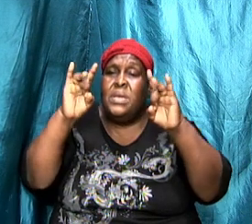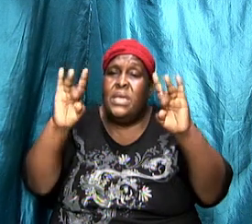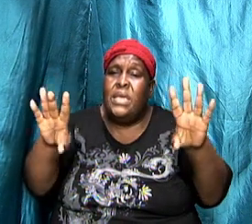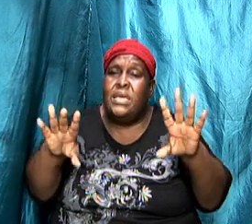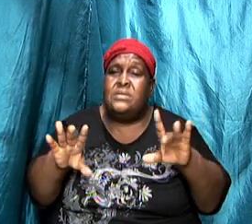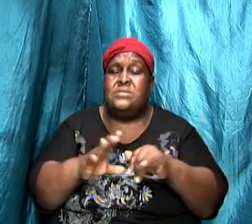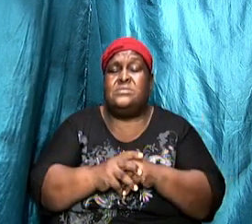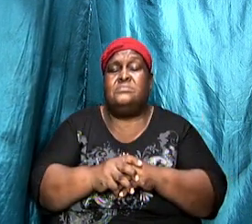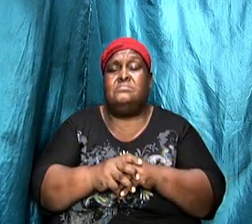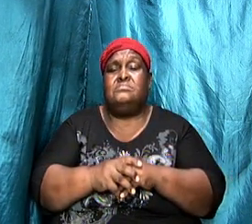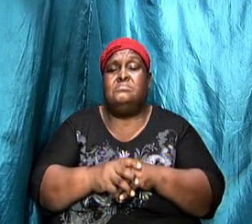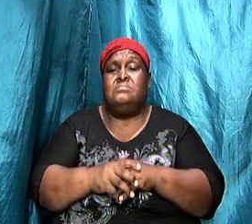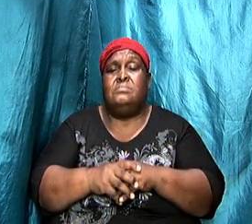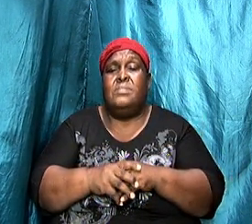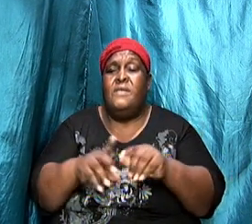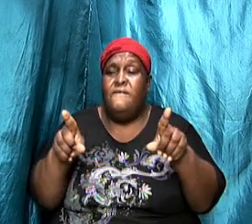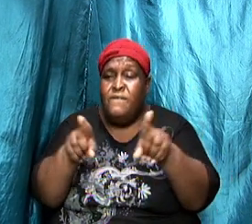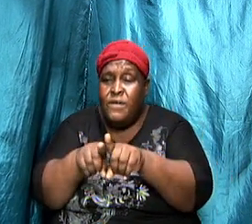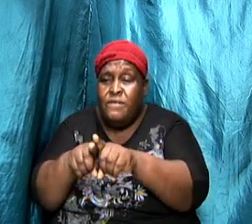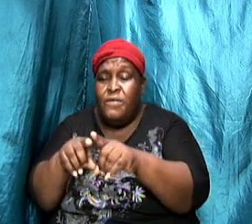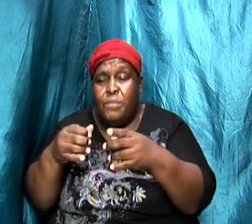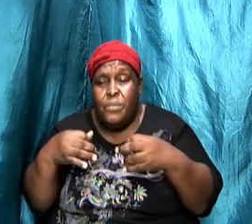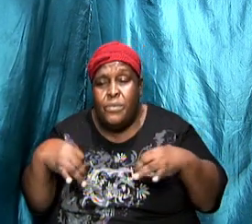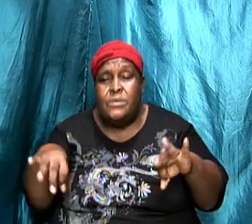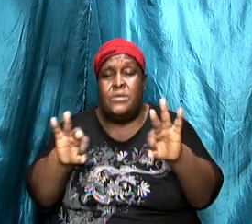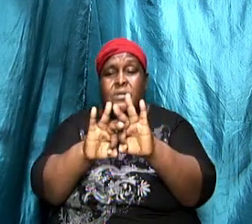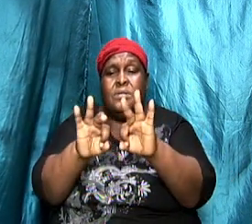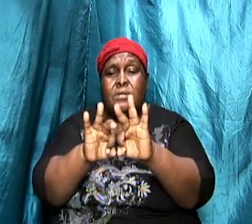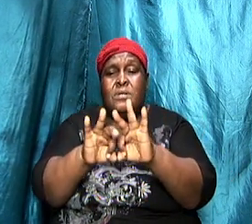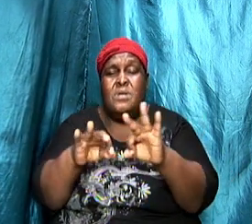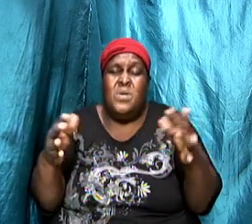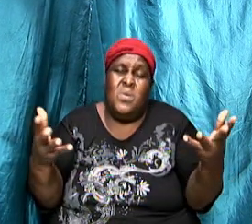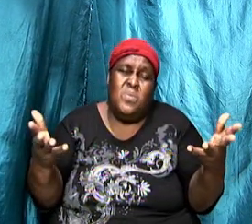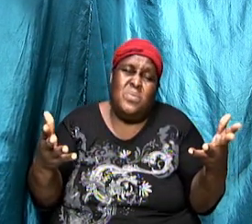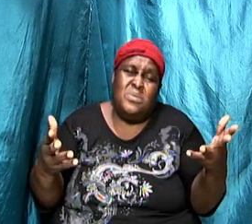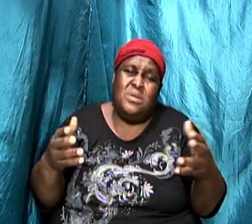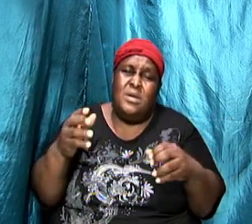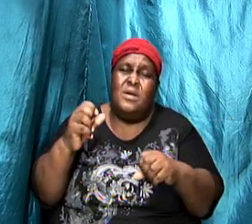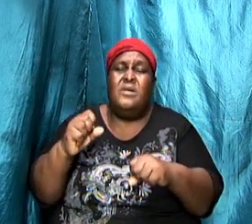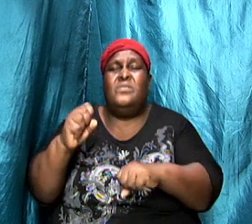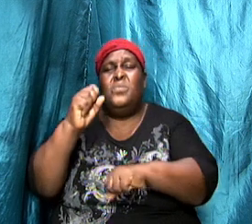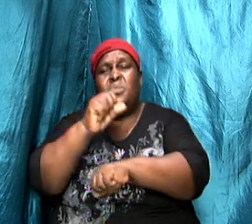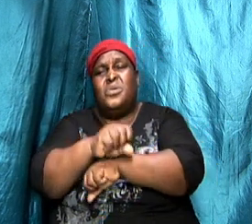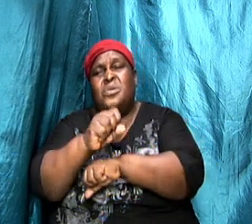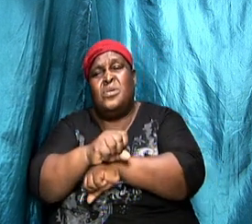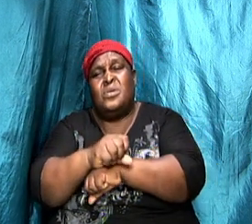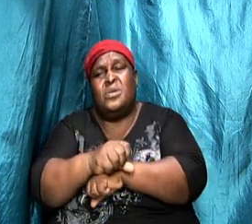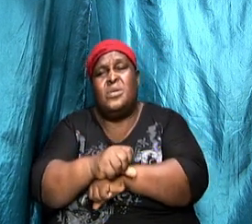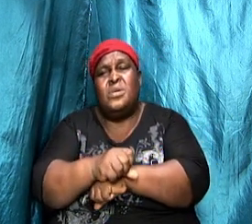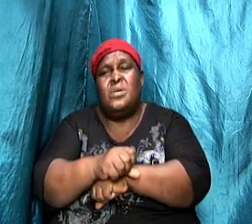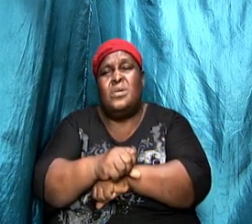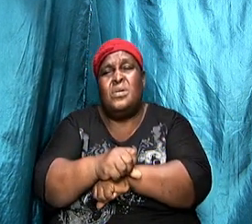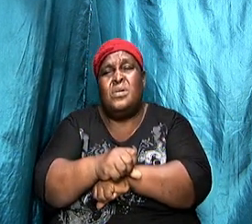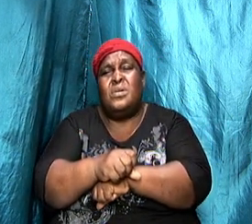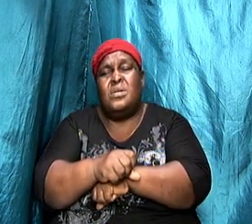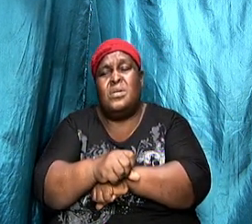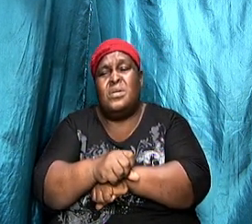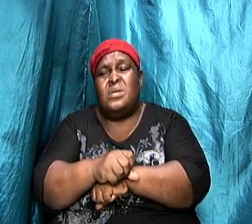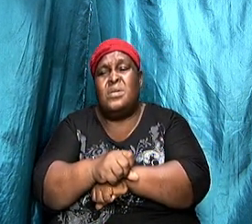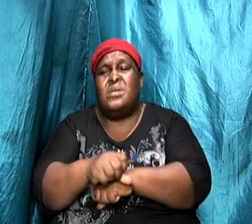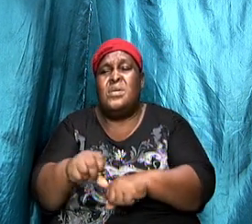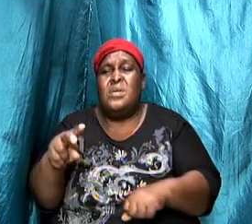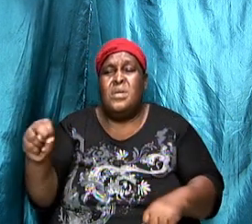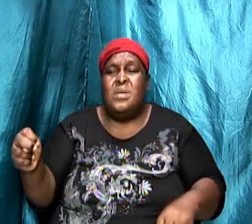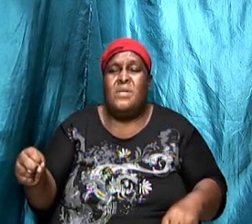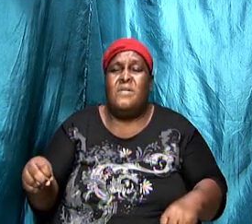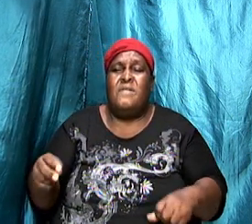that's very significant what are the deeds of the Nicolaitans now who was Nicholas Nicolaitans